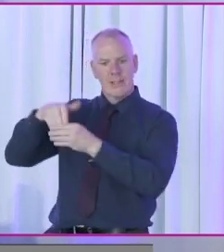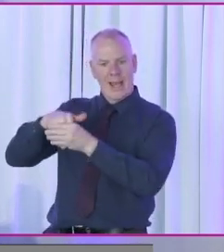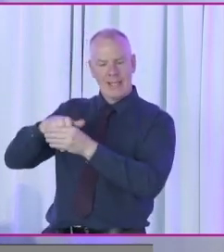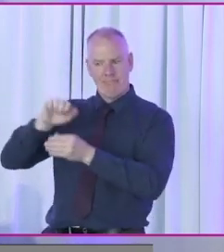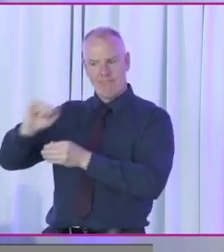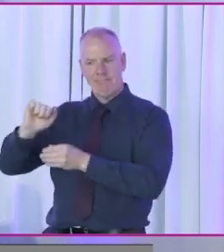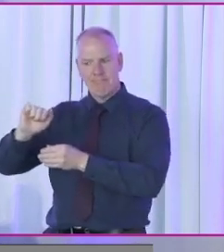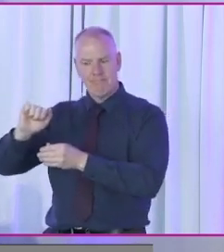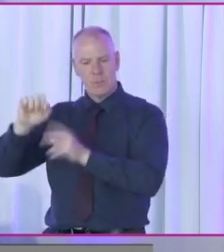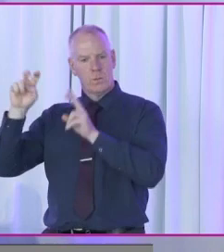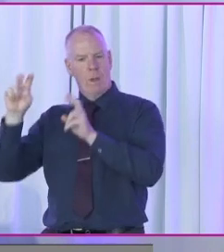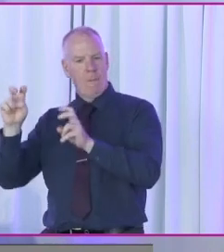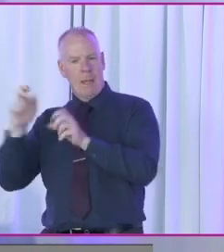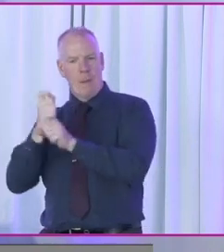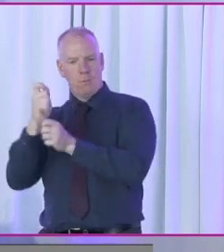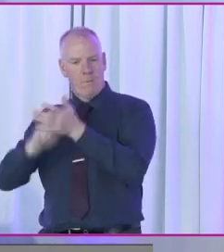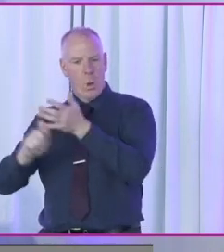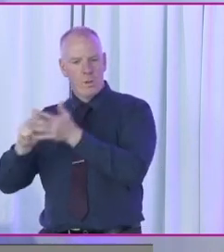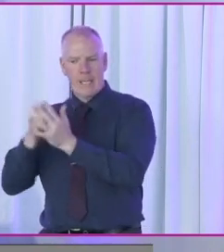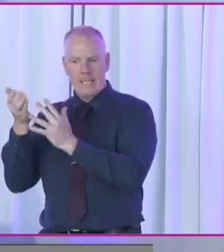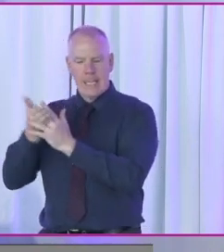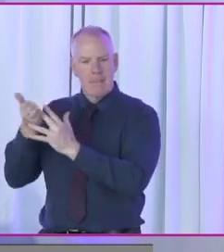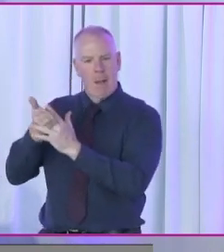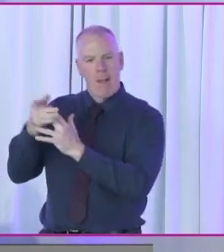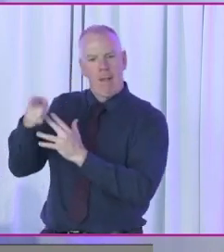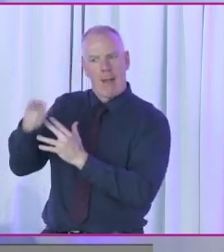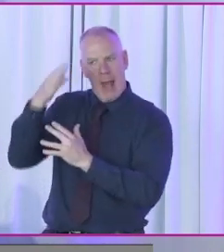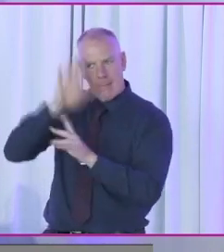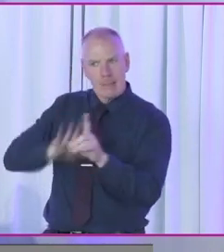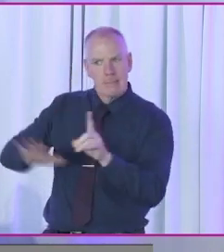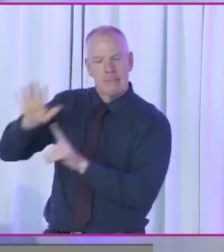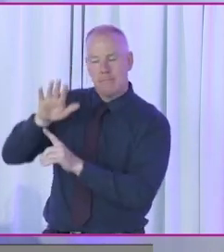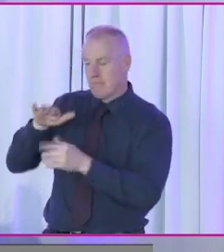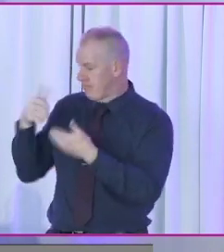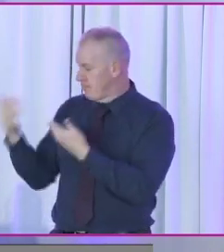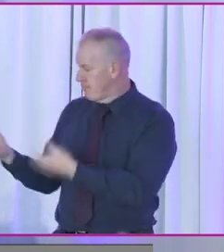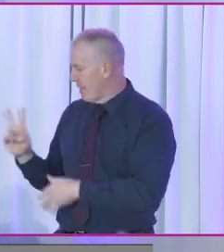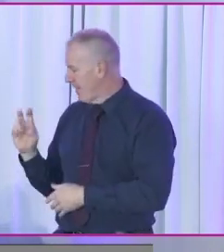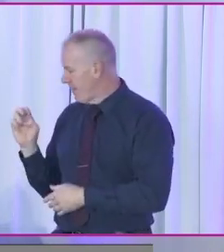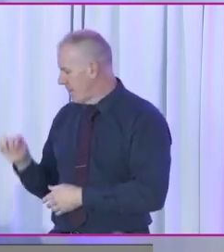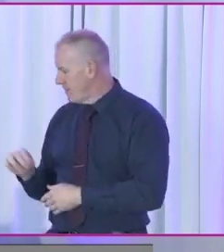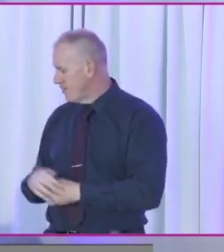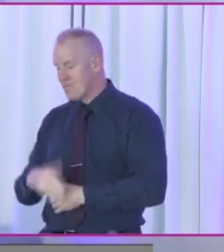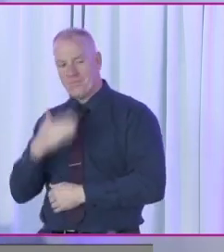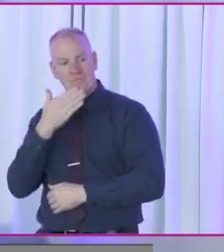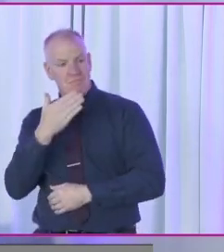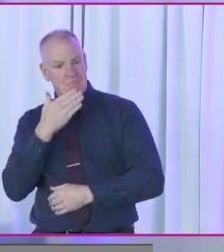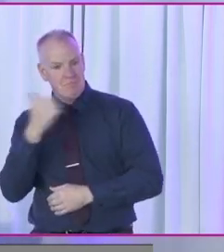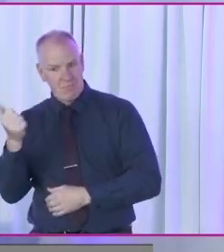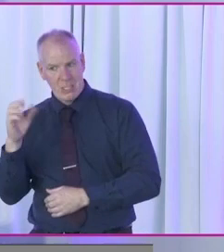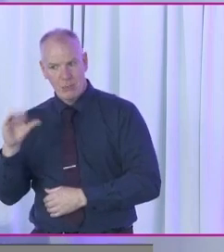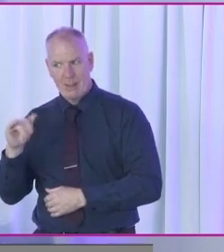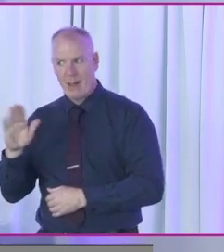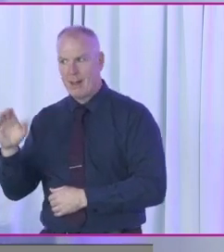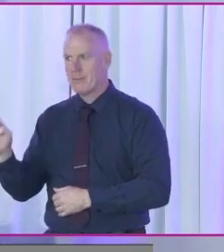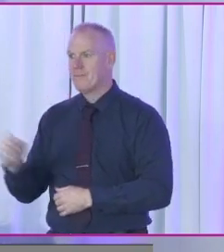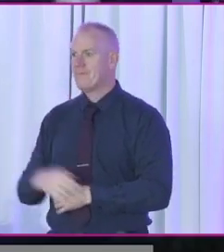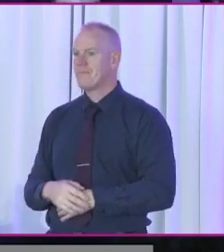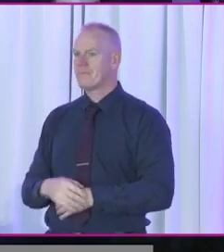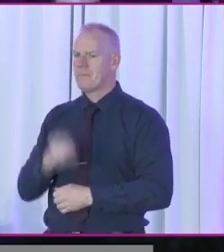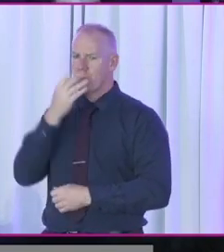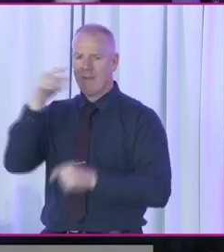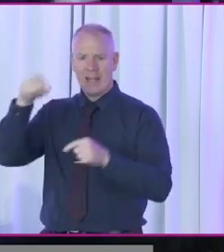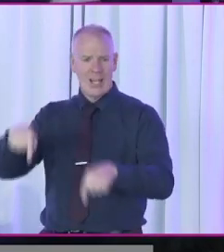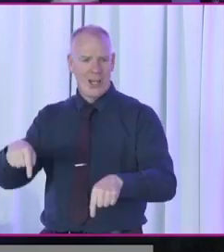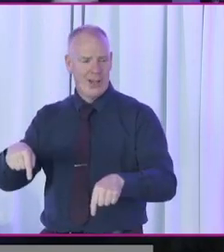I suppose, around this topic of accessibility of voting in Ireland. So over to you, Vivian. Thank you very much, Christabel. And it's lovely